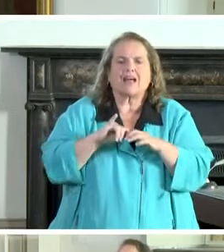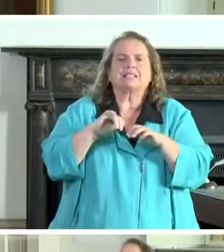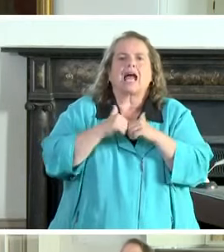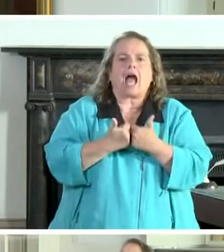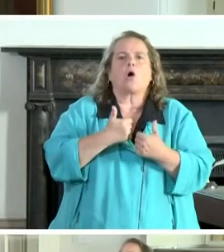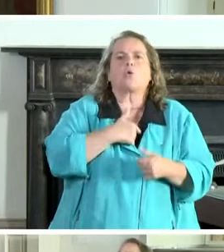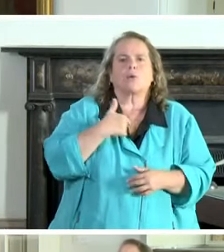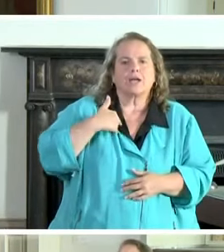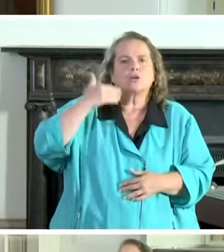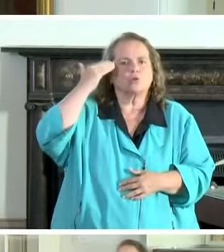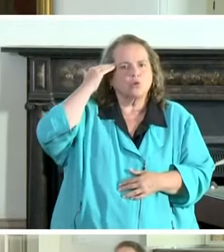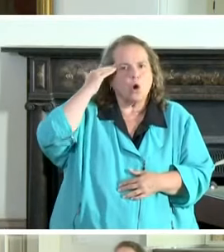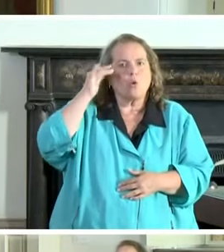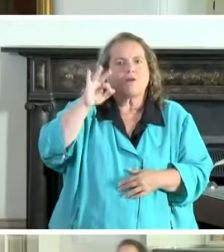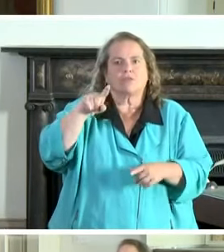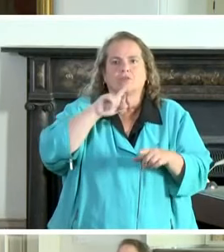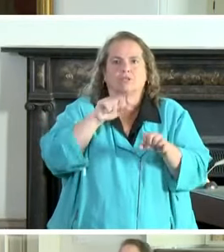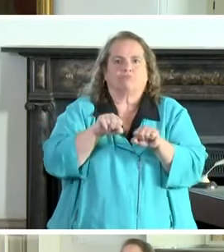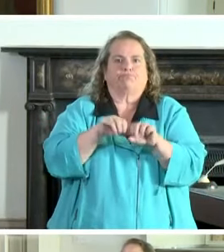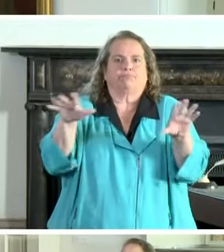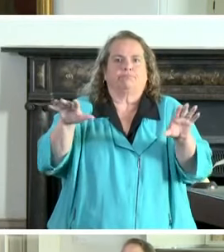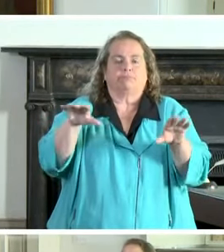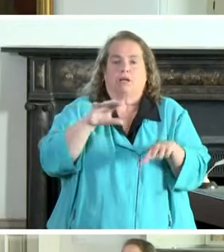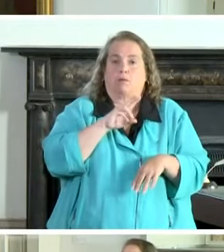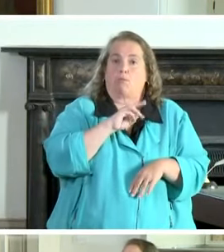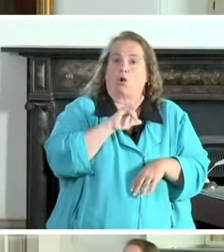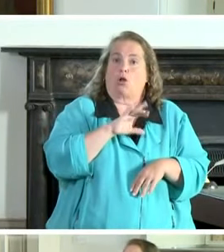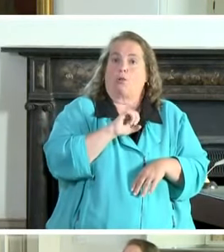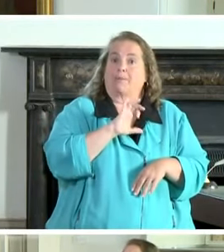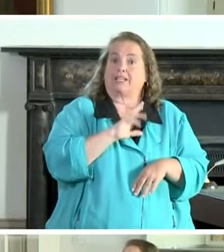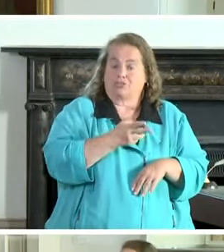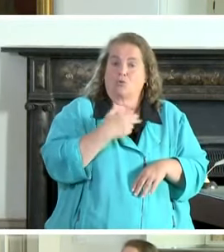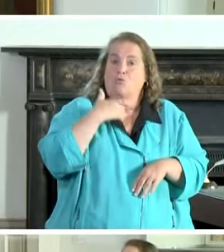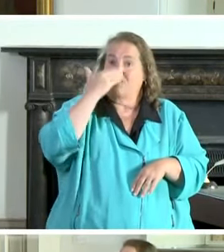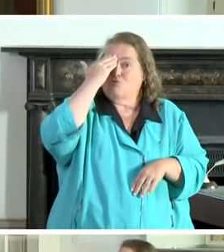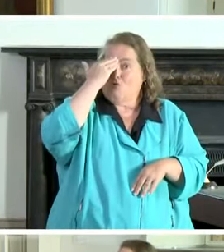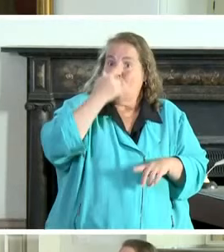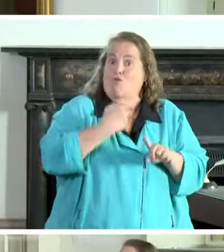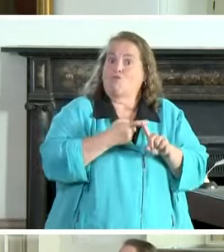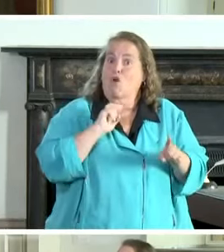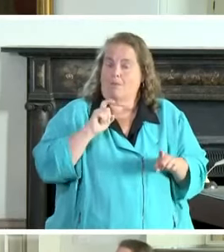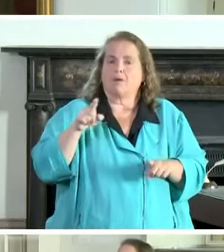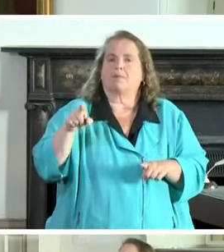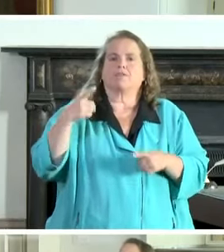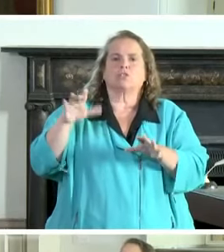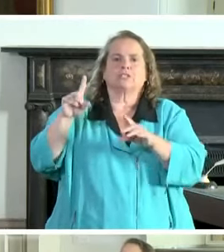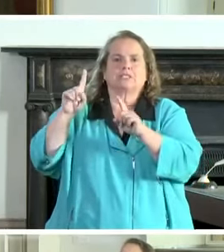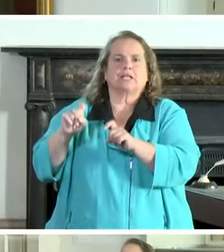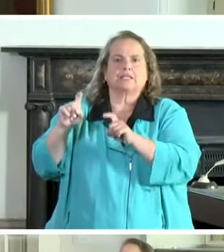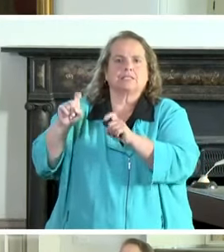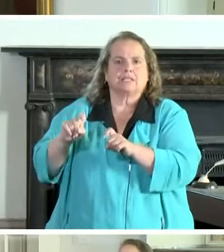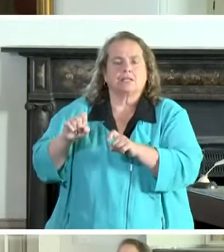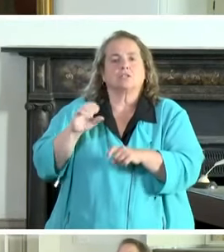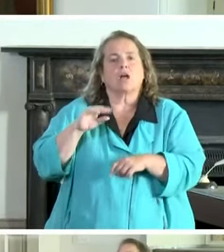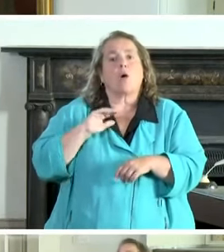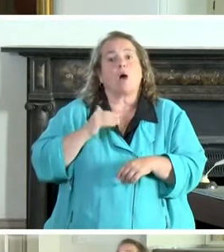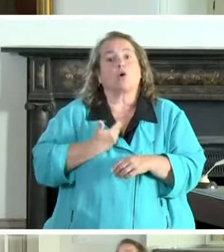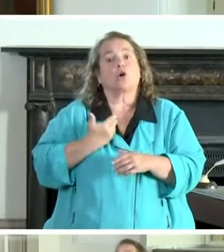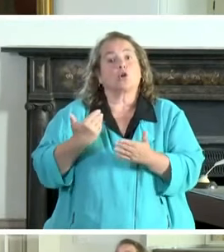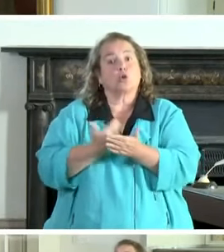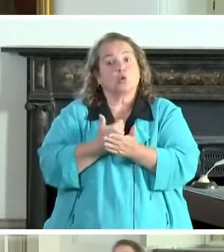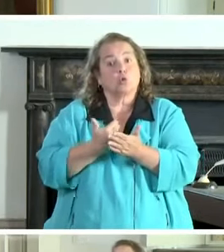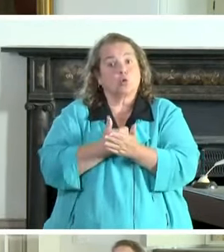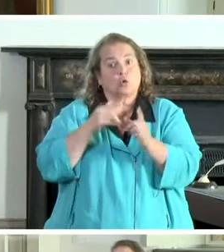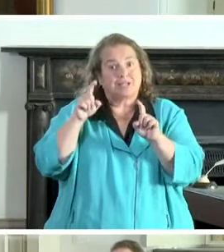there is an outbreak at myrtle beach that puts people at risk right now if they are are going there so our new testing sites